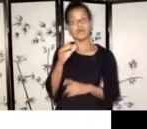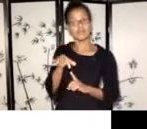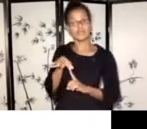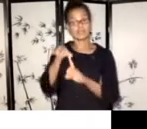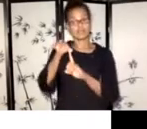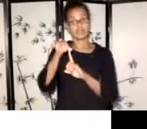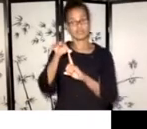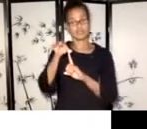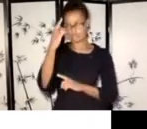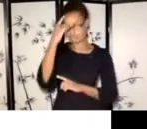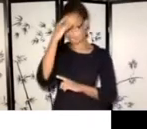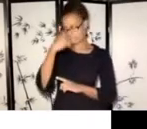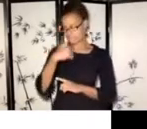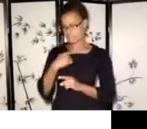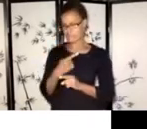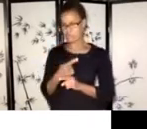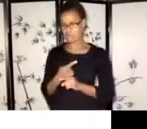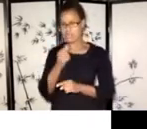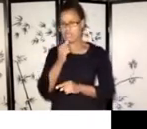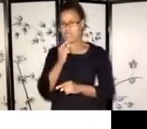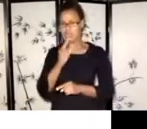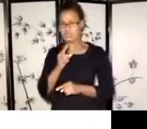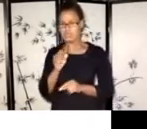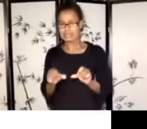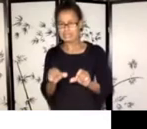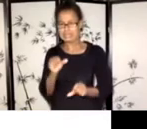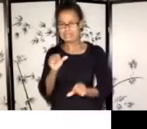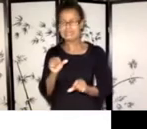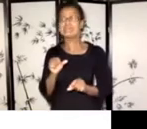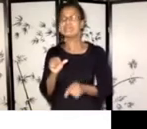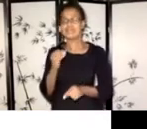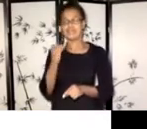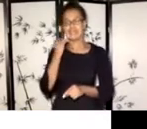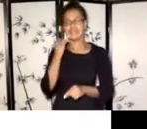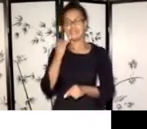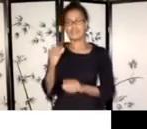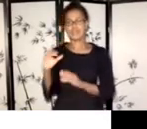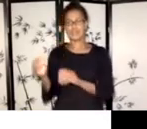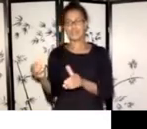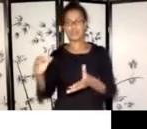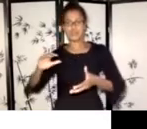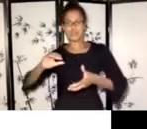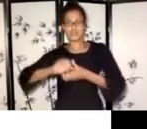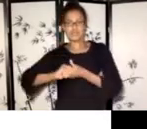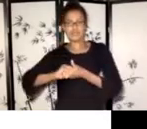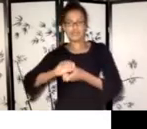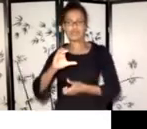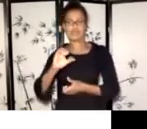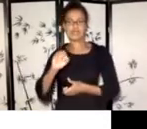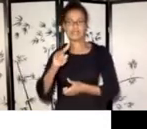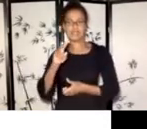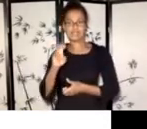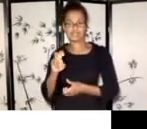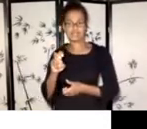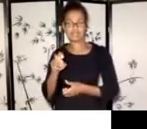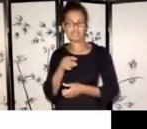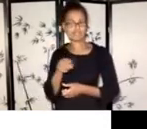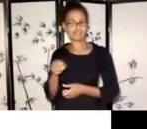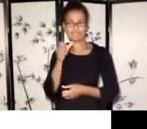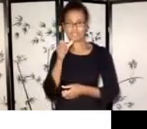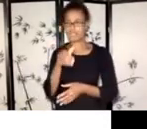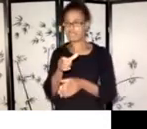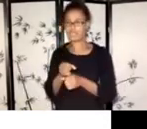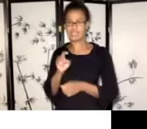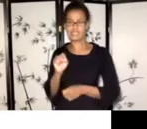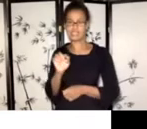I'm right about this, is if you're a collective. So I don't believe collectives are issued a T4A just because